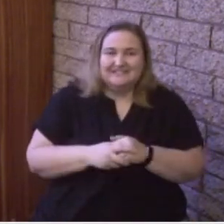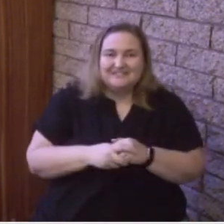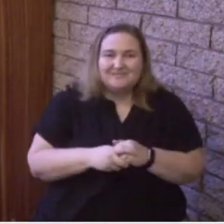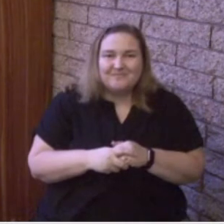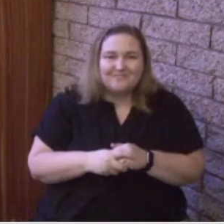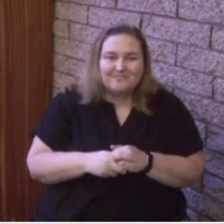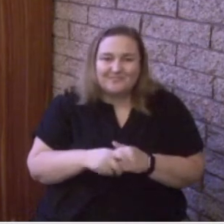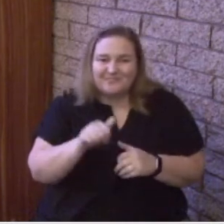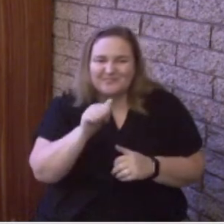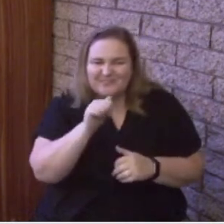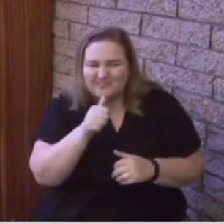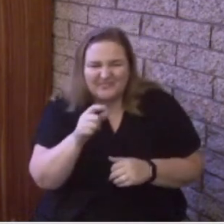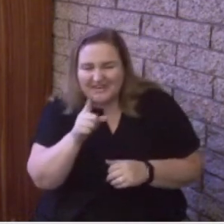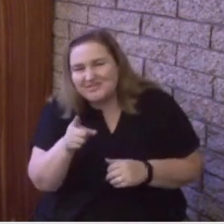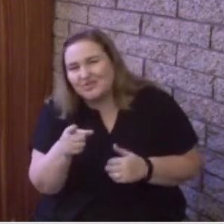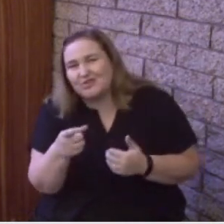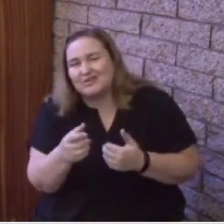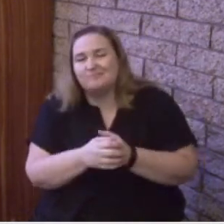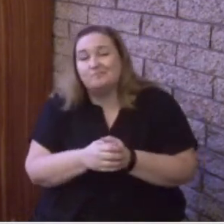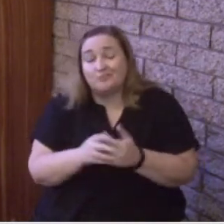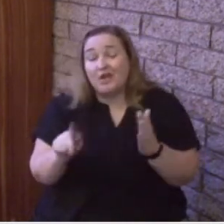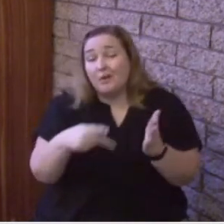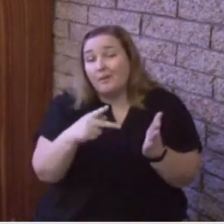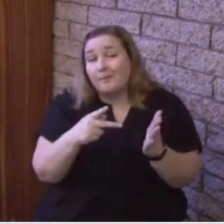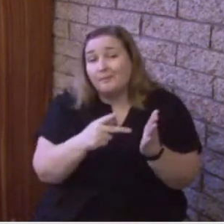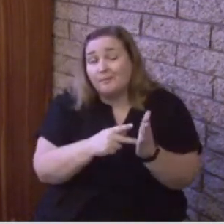Paul identifies right here, friends,